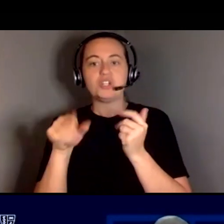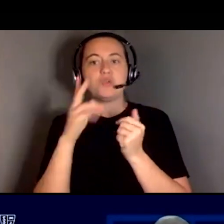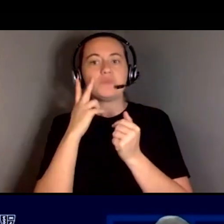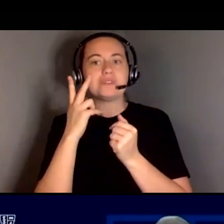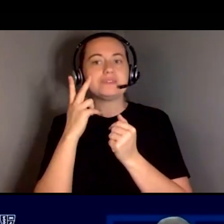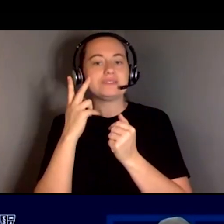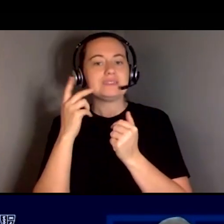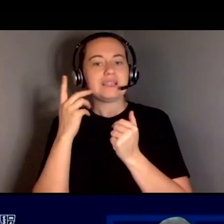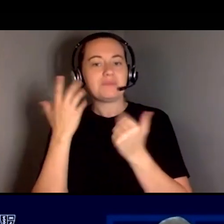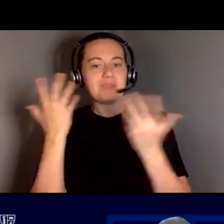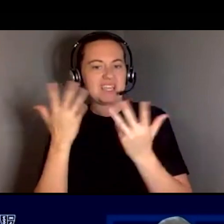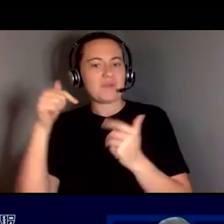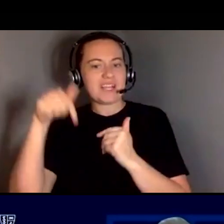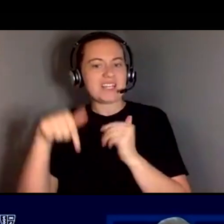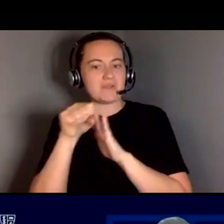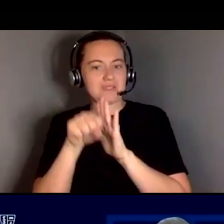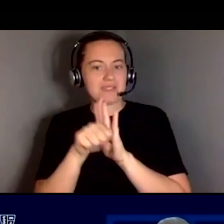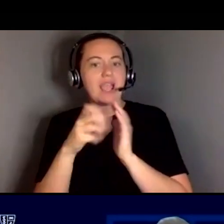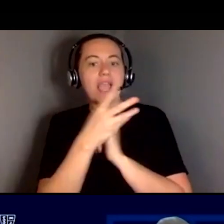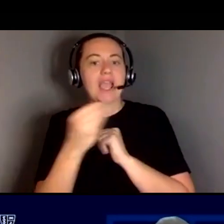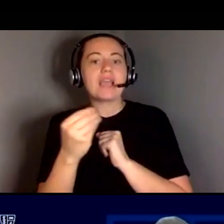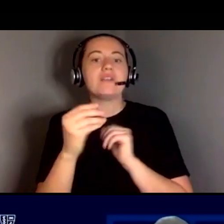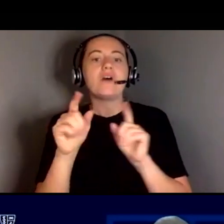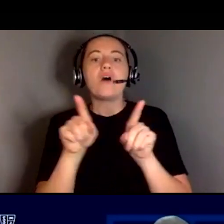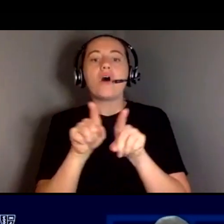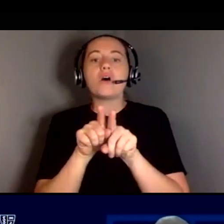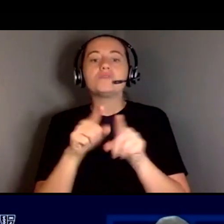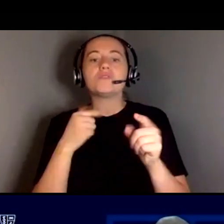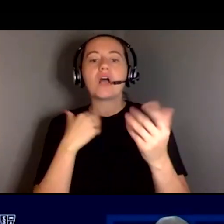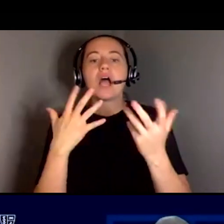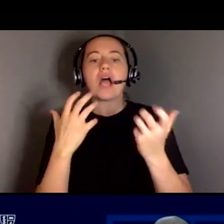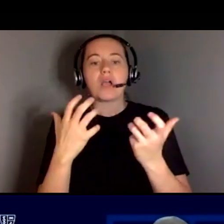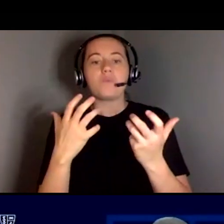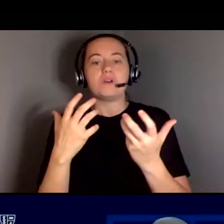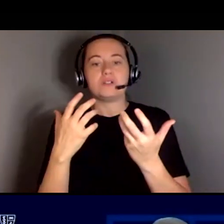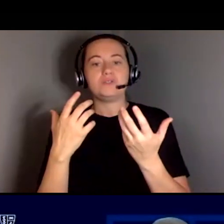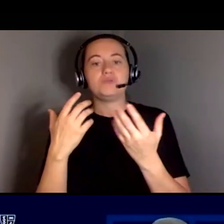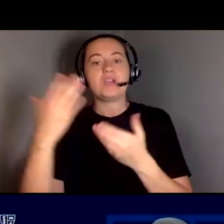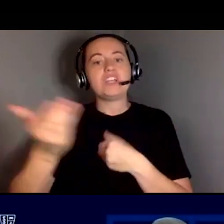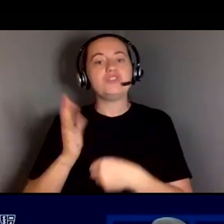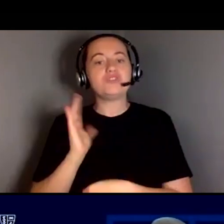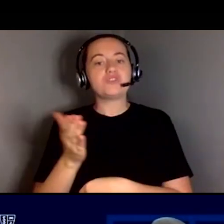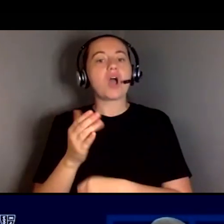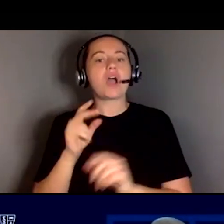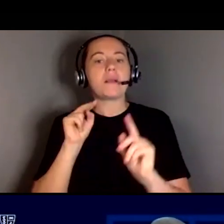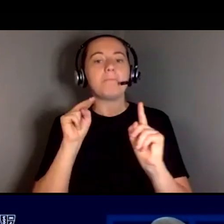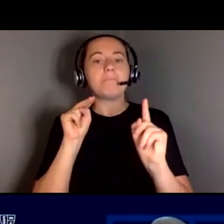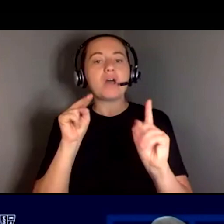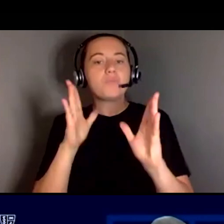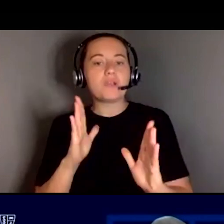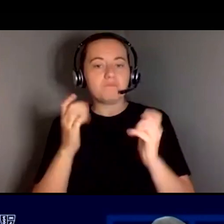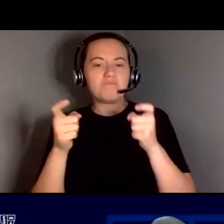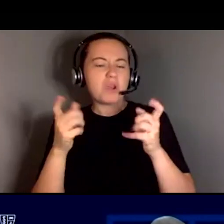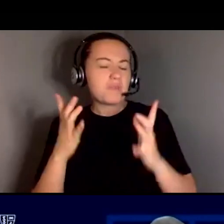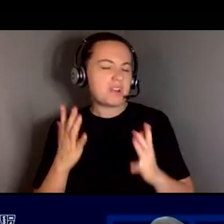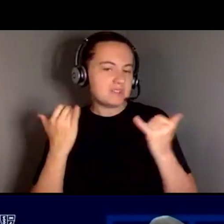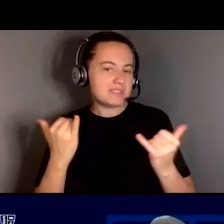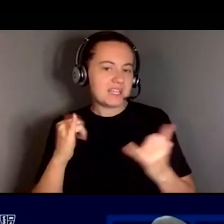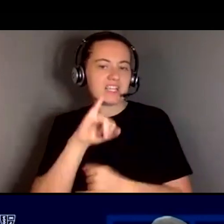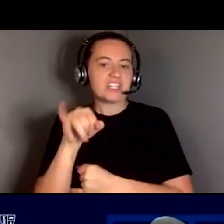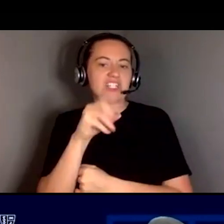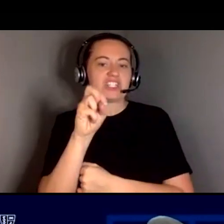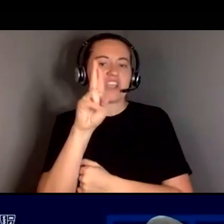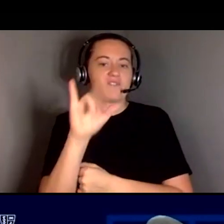and I want to also introduce our moderator for today, who is Dr. Putman, who serves as